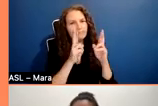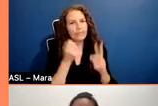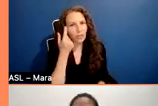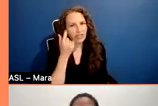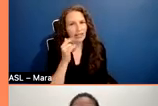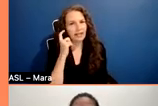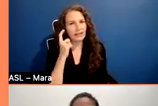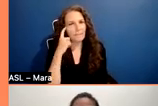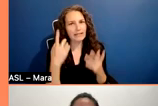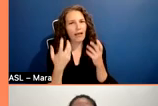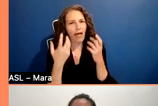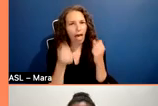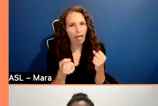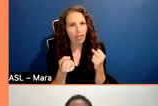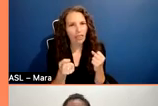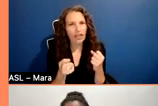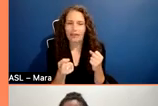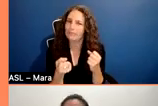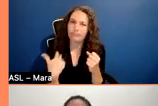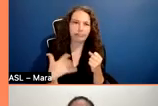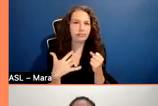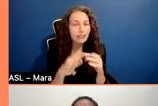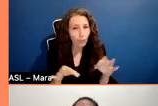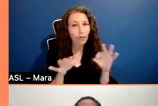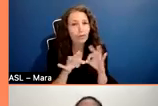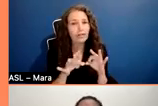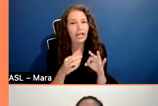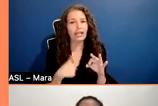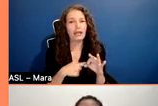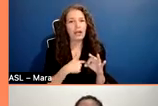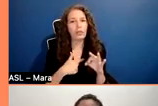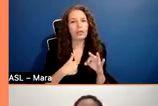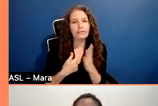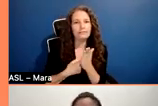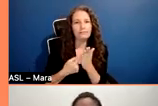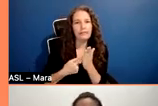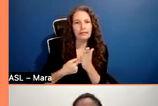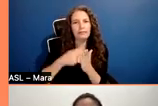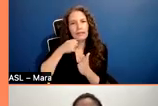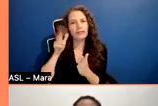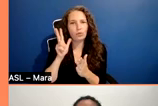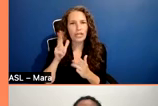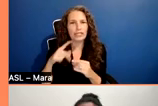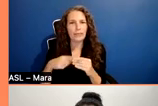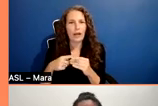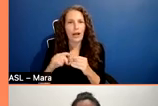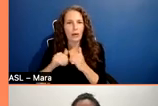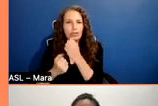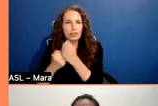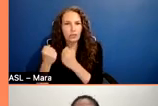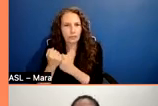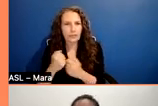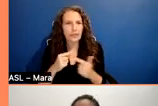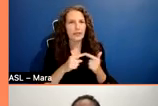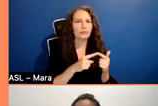in the last two days about how to structure, describe, and place your film project in a marketplace. So we are ending